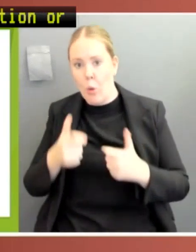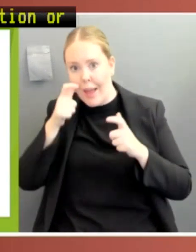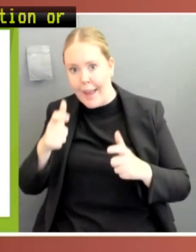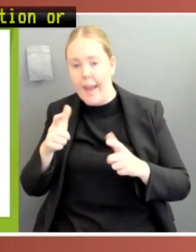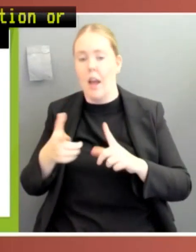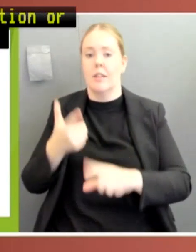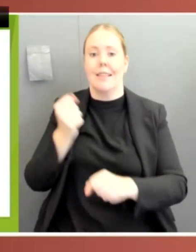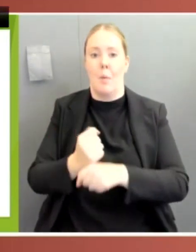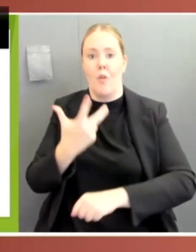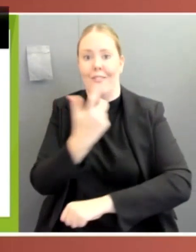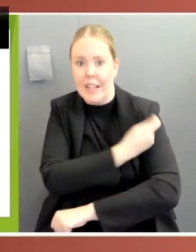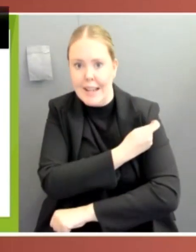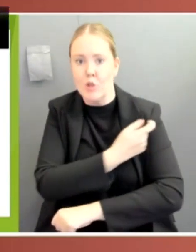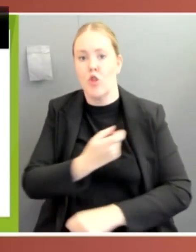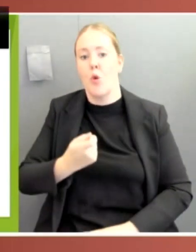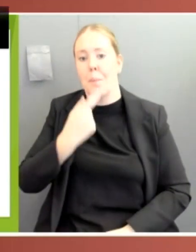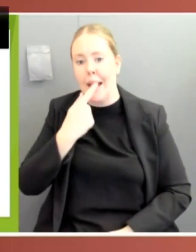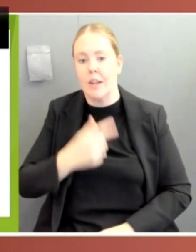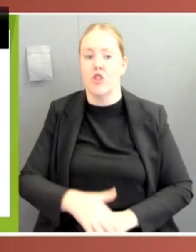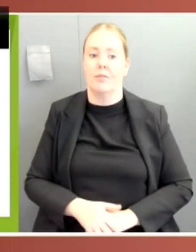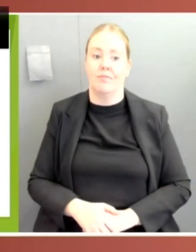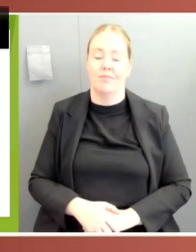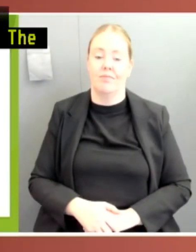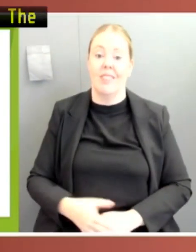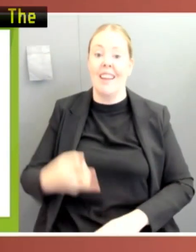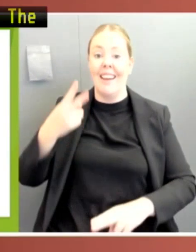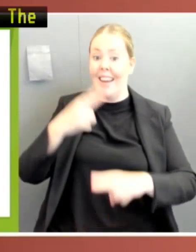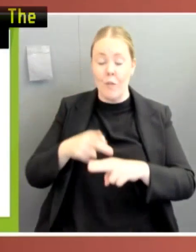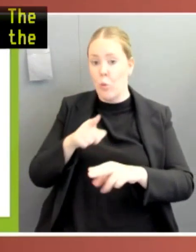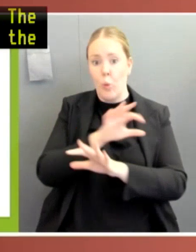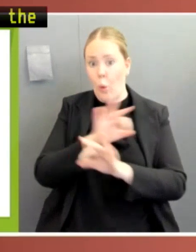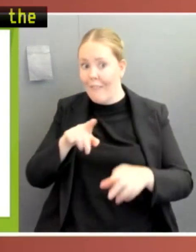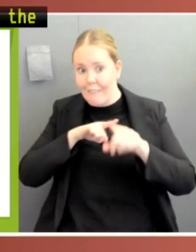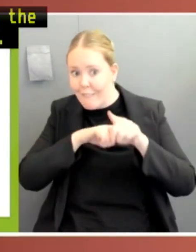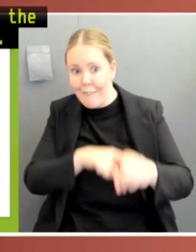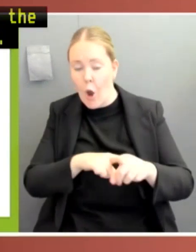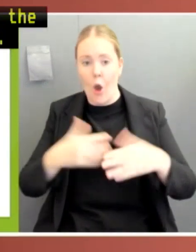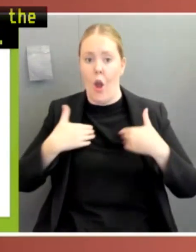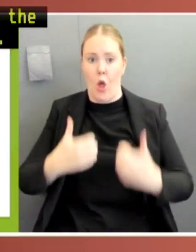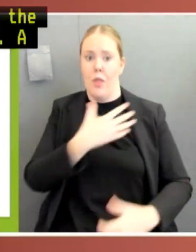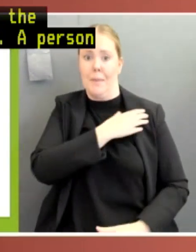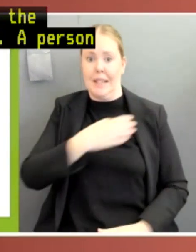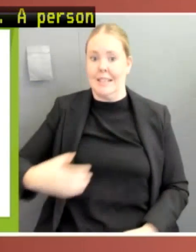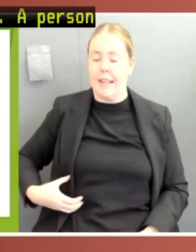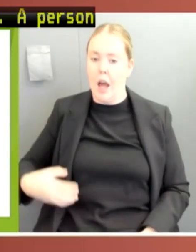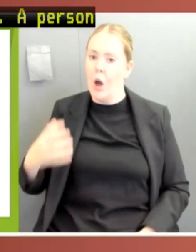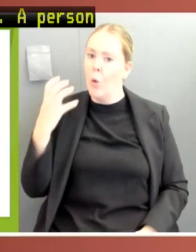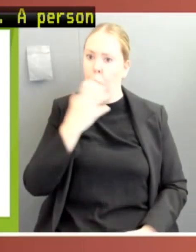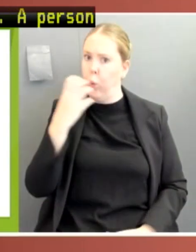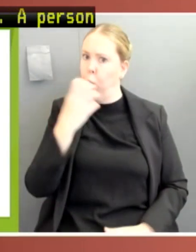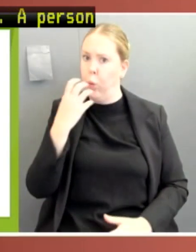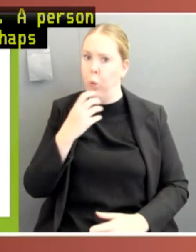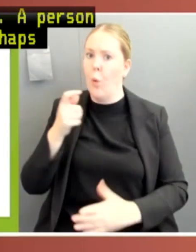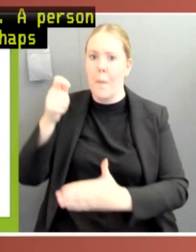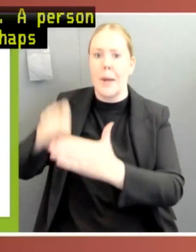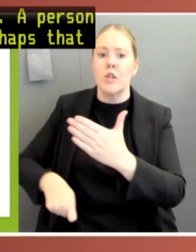The consequences of disobeying the Health Minister are severe. A person who refuses a direction, perhaps that they remain in their home or undergo a medical procedure, can be